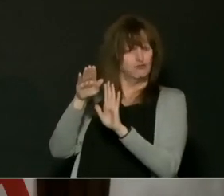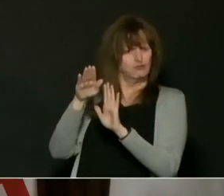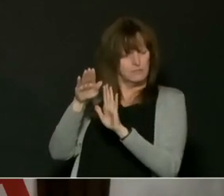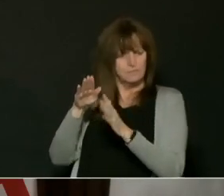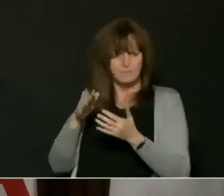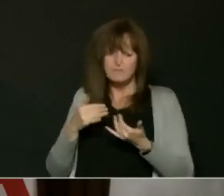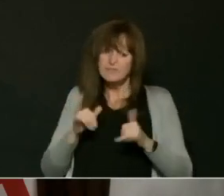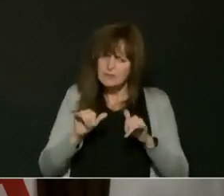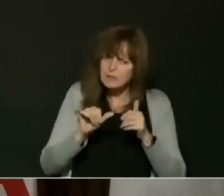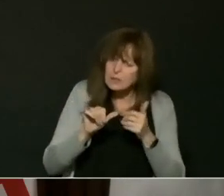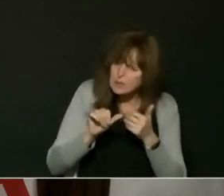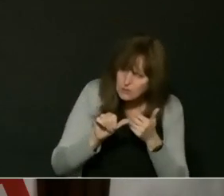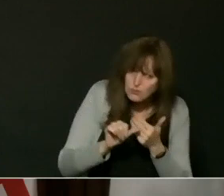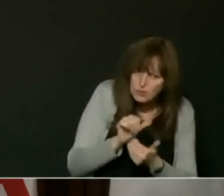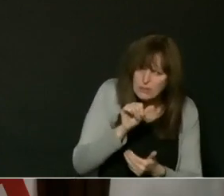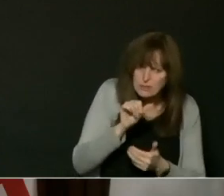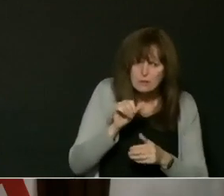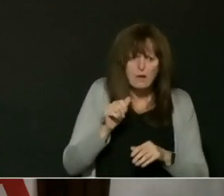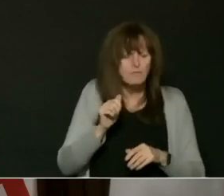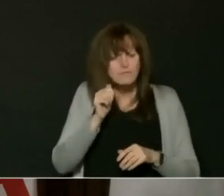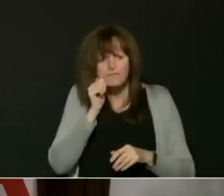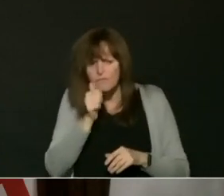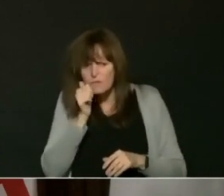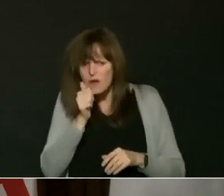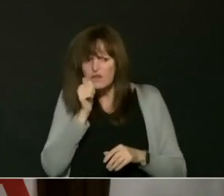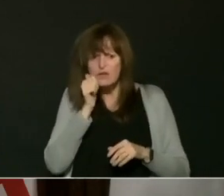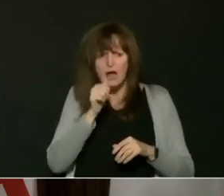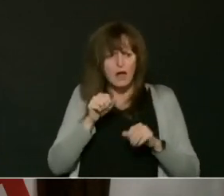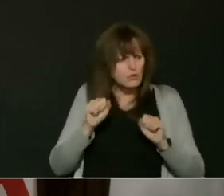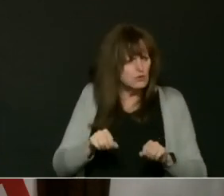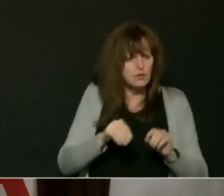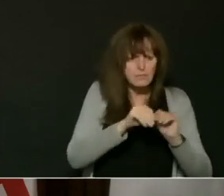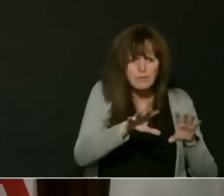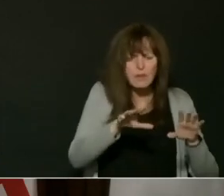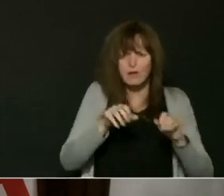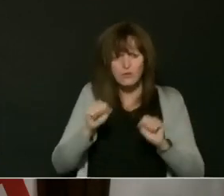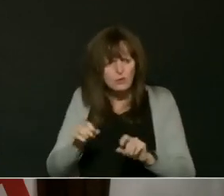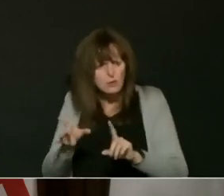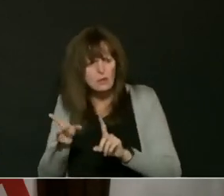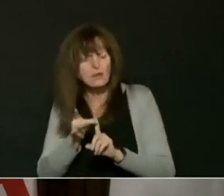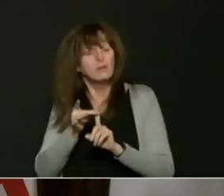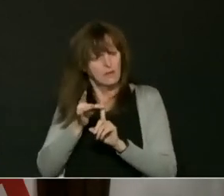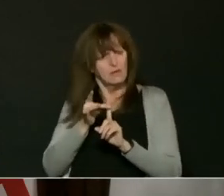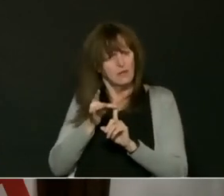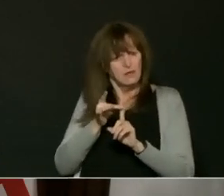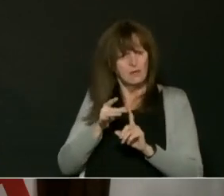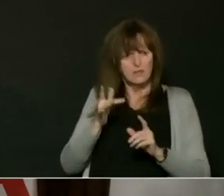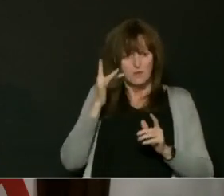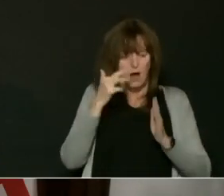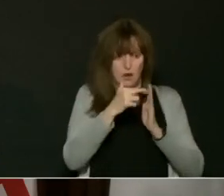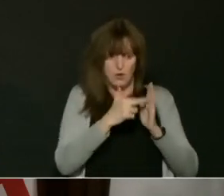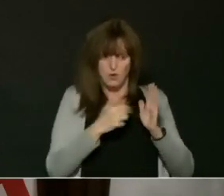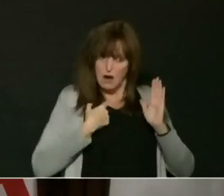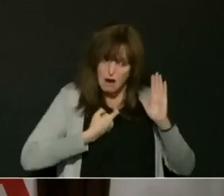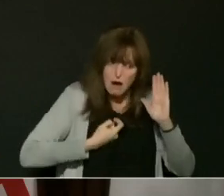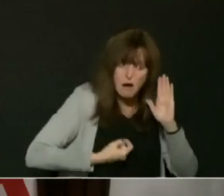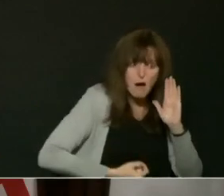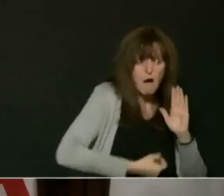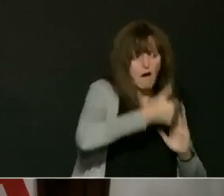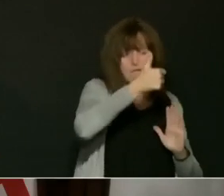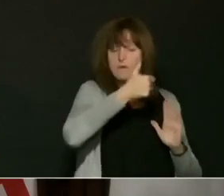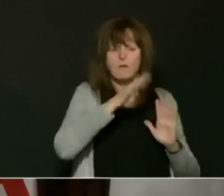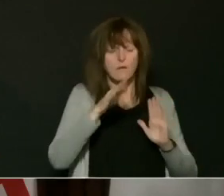transmission every day. And hence, the need to continue to wear our masks at present. But we'll review the evidence of when we can further